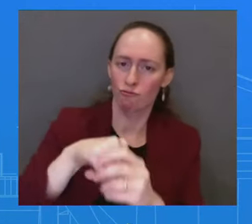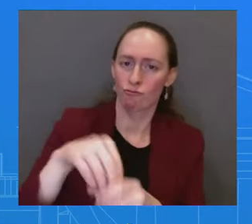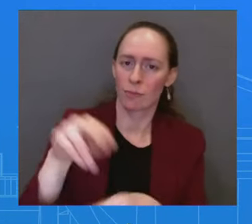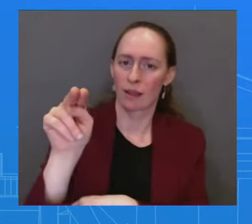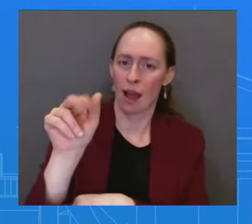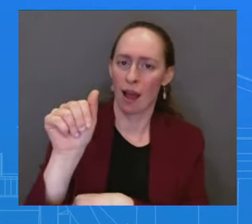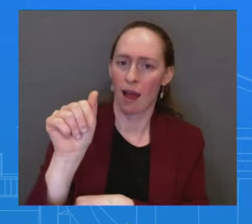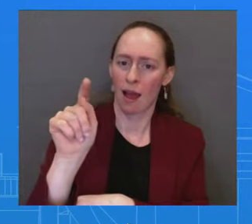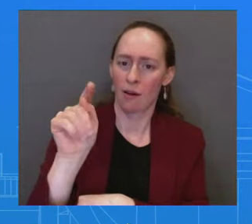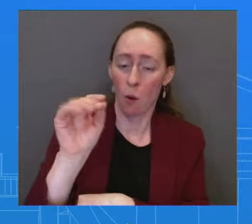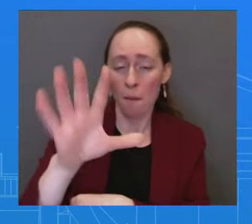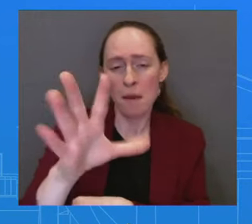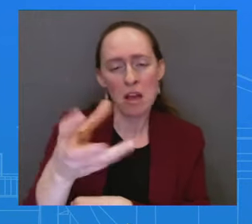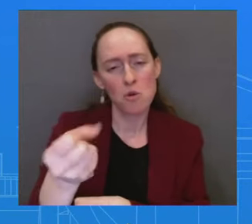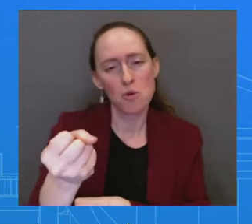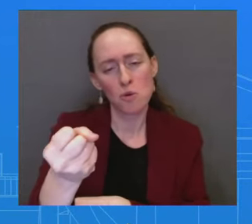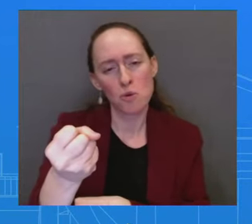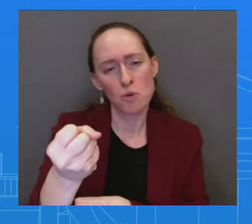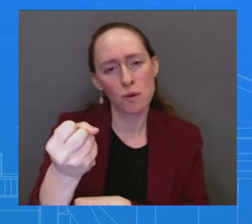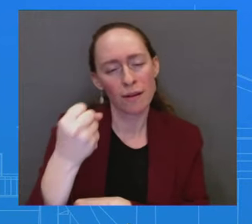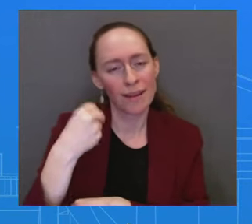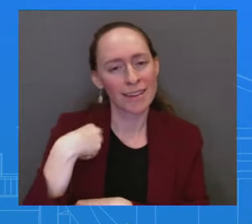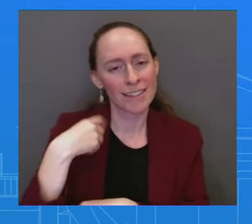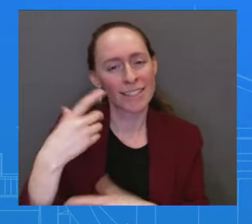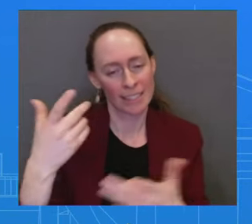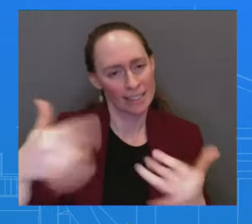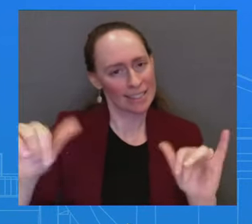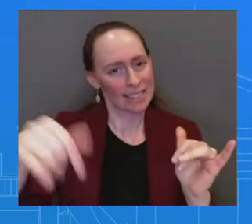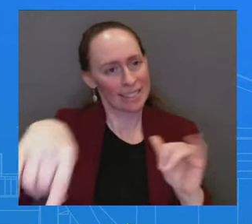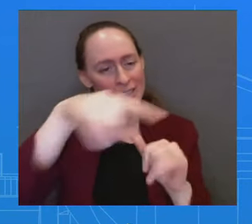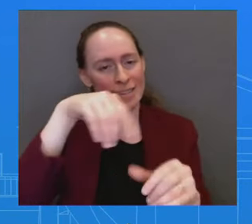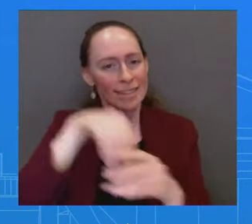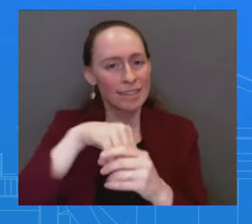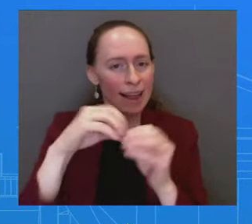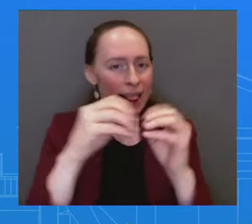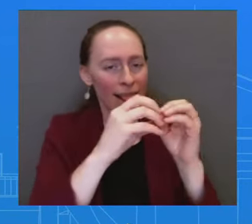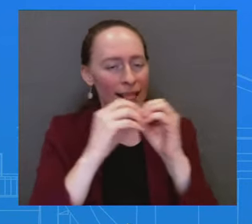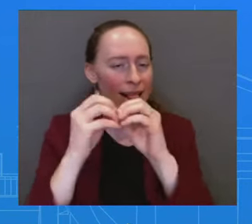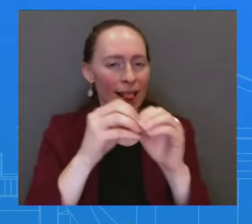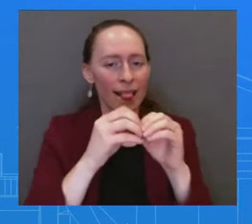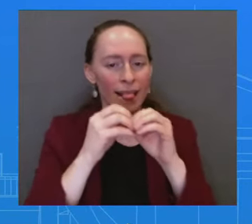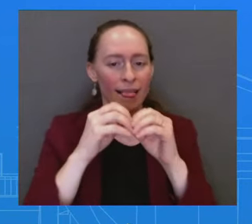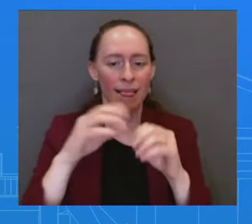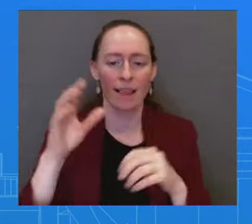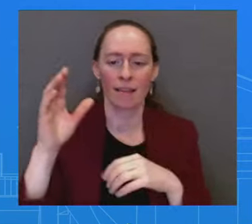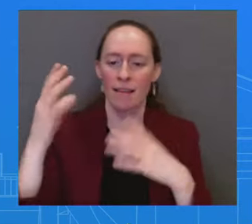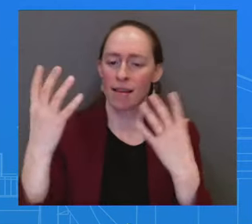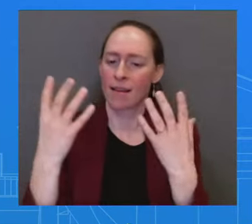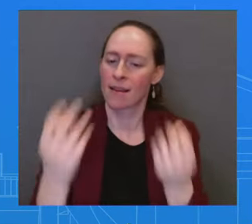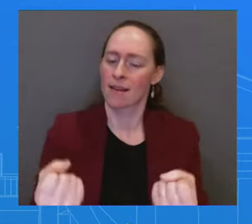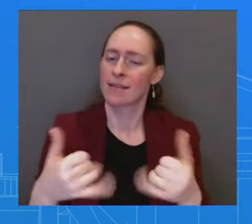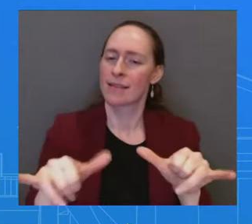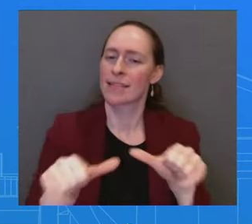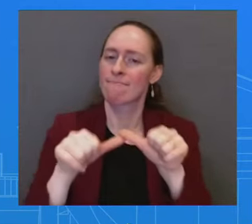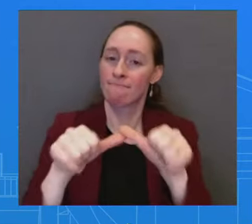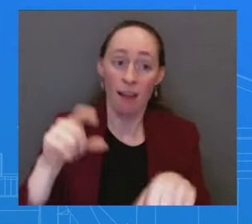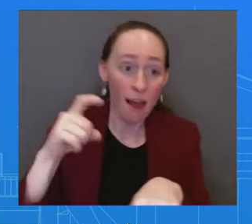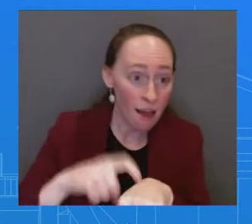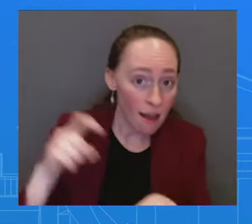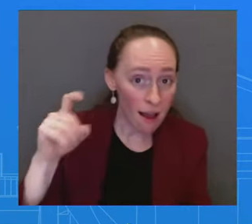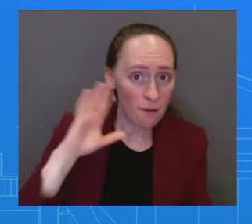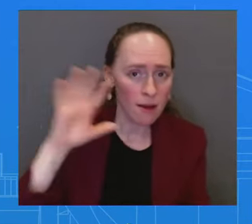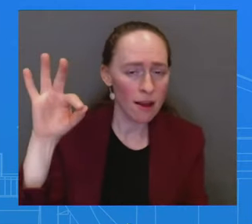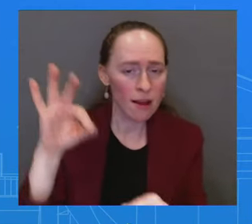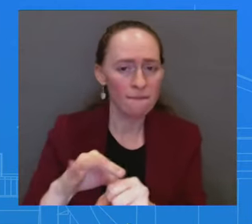are discussions and a vote that they have to hold. I can't speak for what the Hungarian government is doing